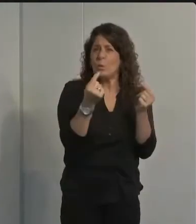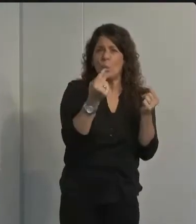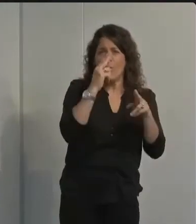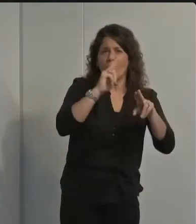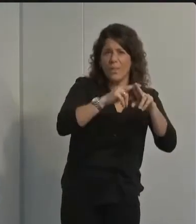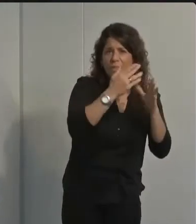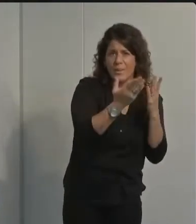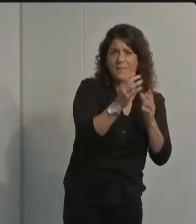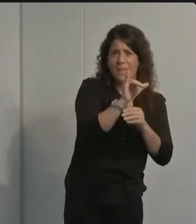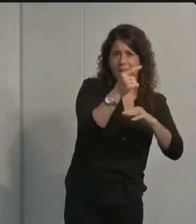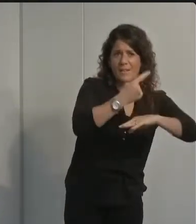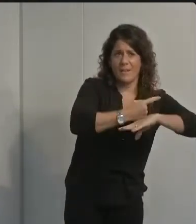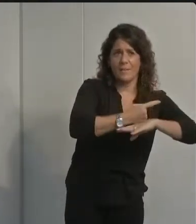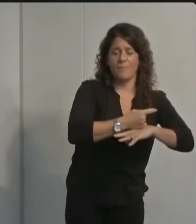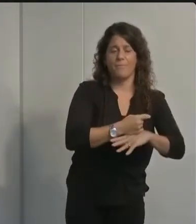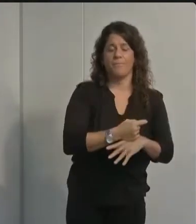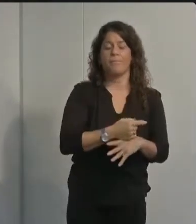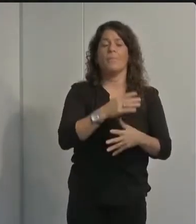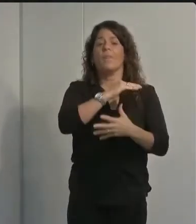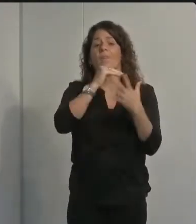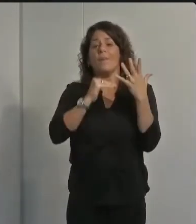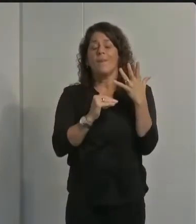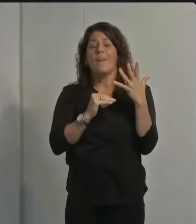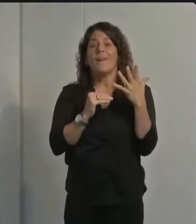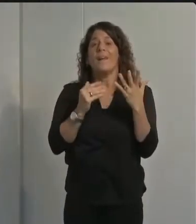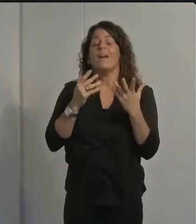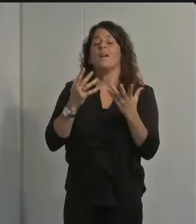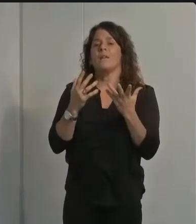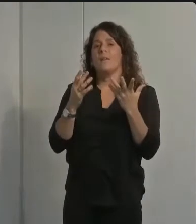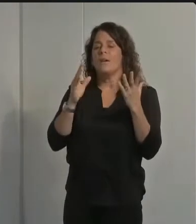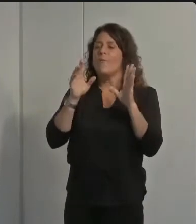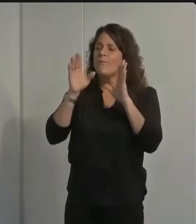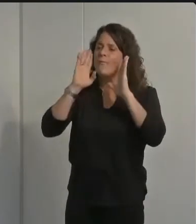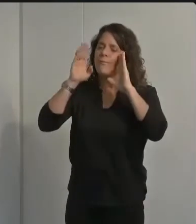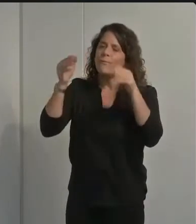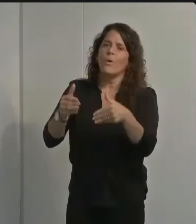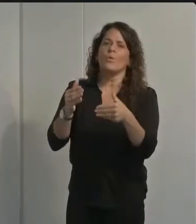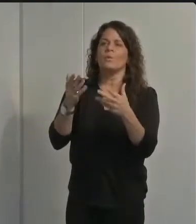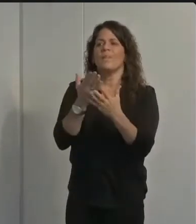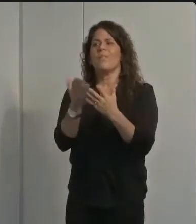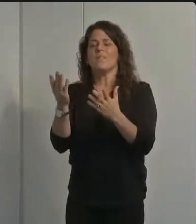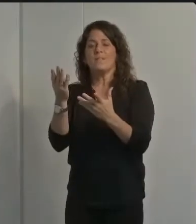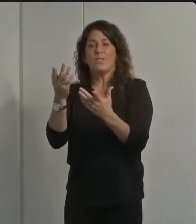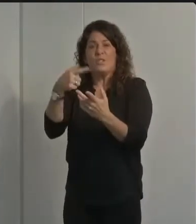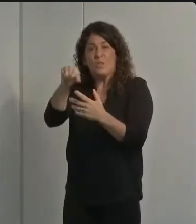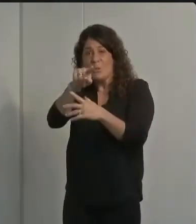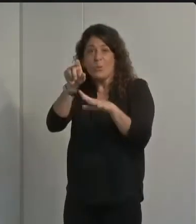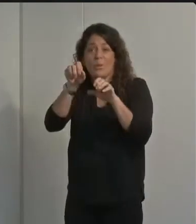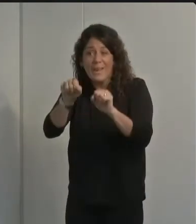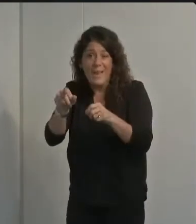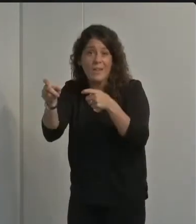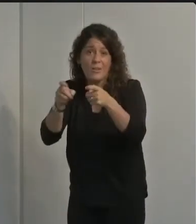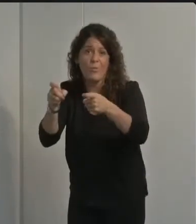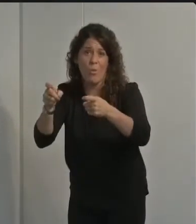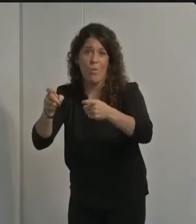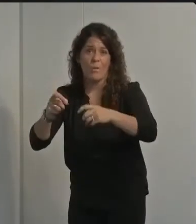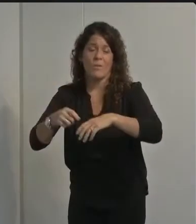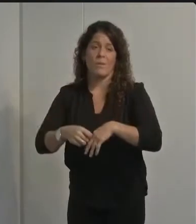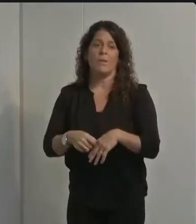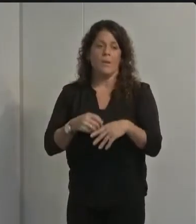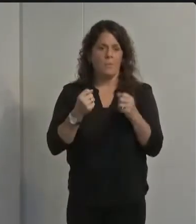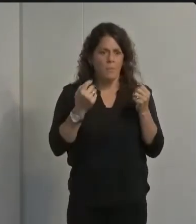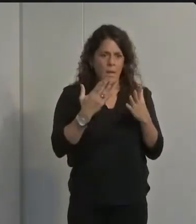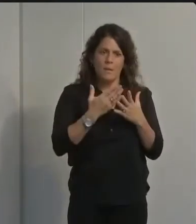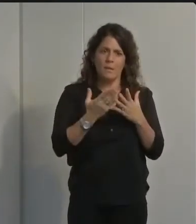next focus on what you can control there are so many things right now that we can't control focus on the things that you